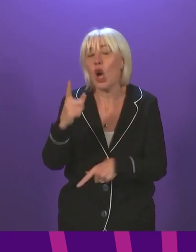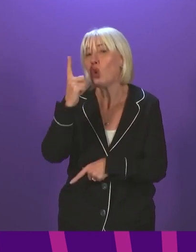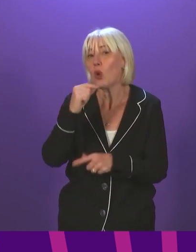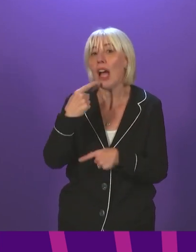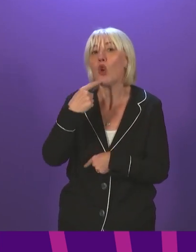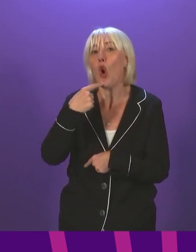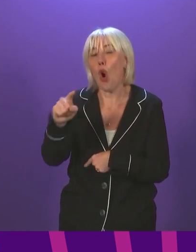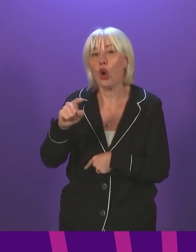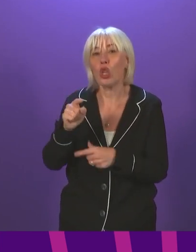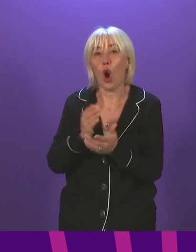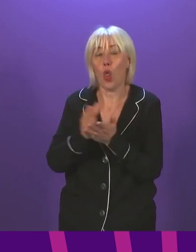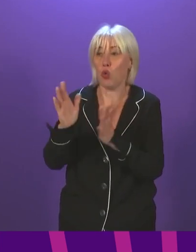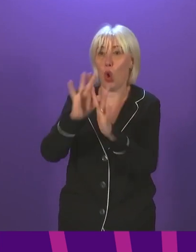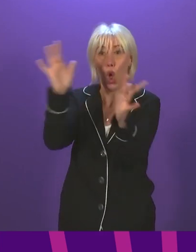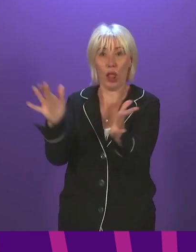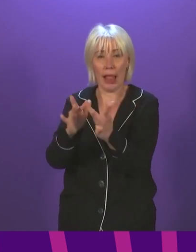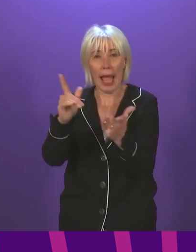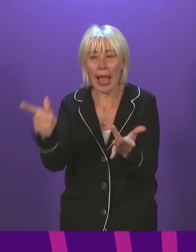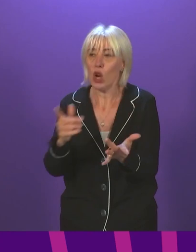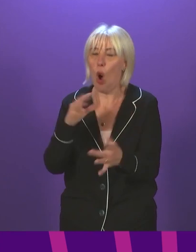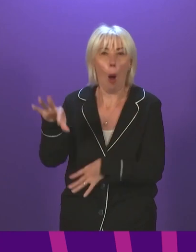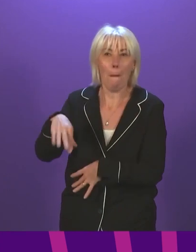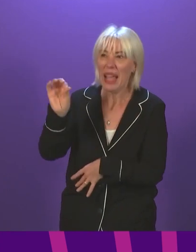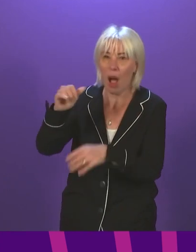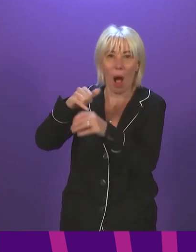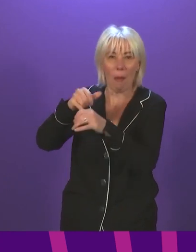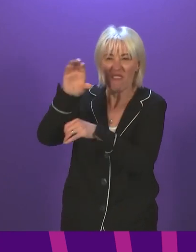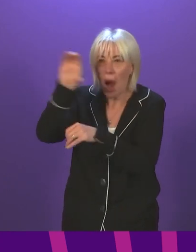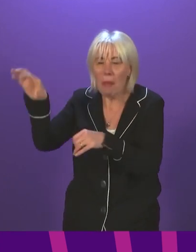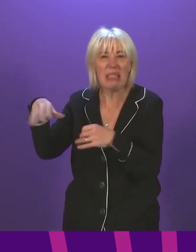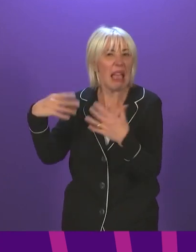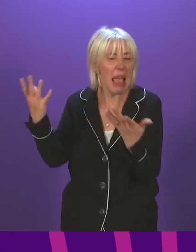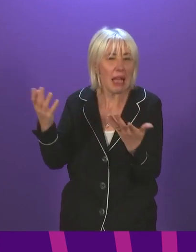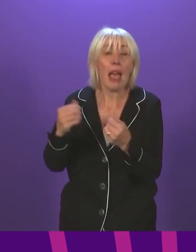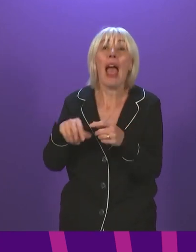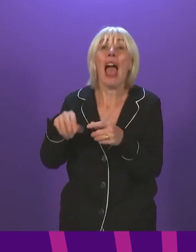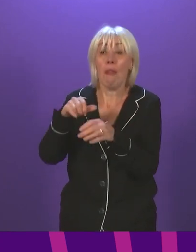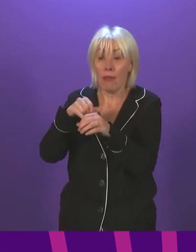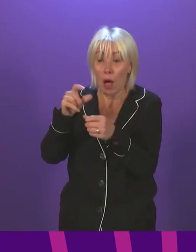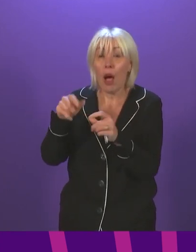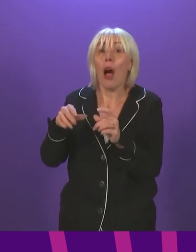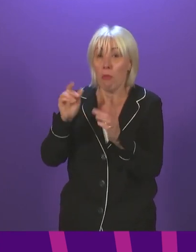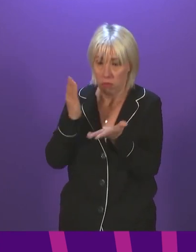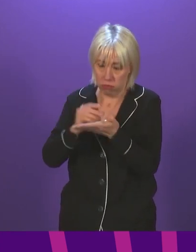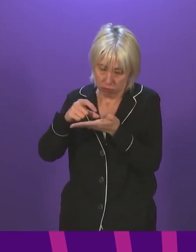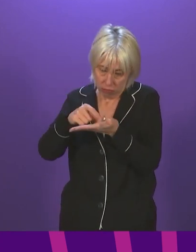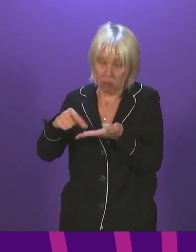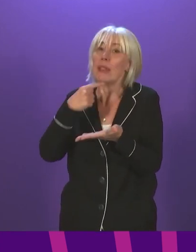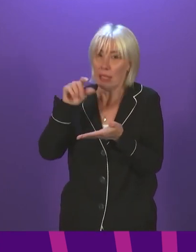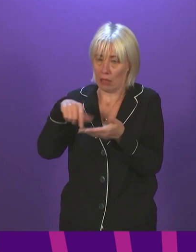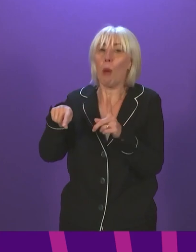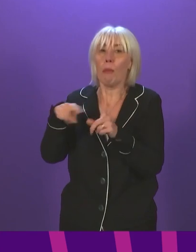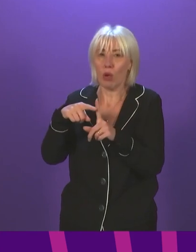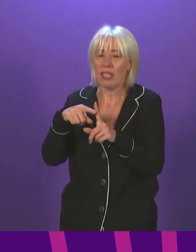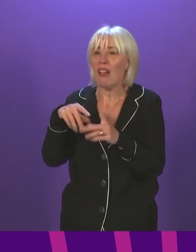through NHS Inform or collect them from a local test site or pharmacy. And if you test positive or you're identified as a close contact